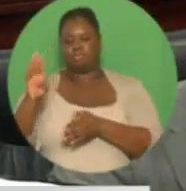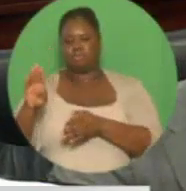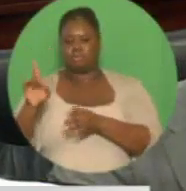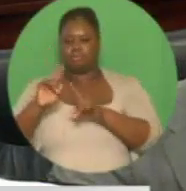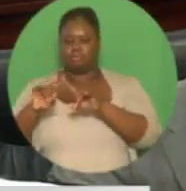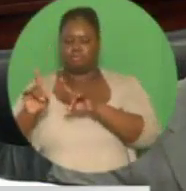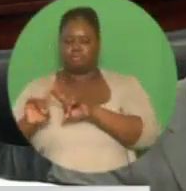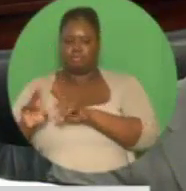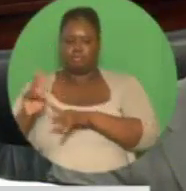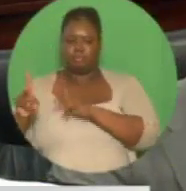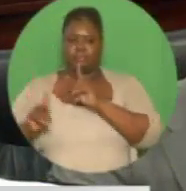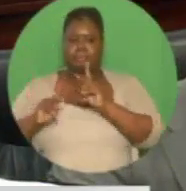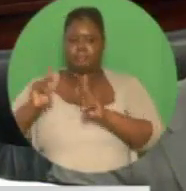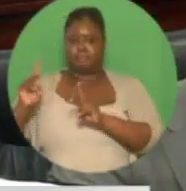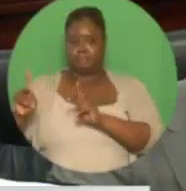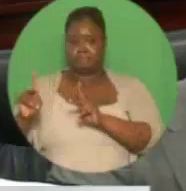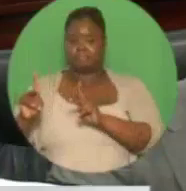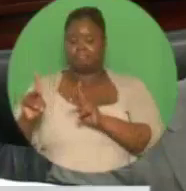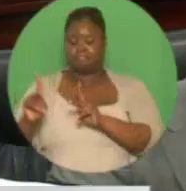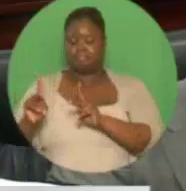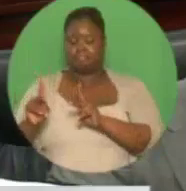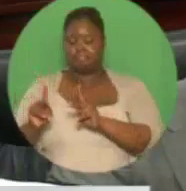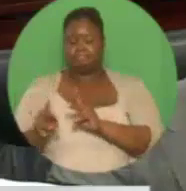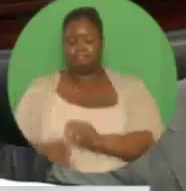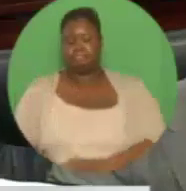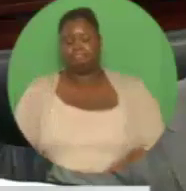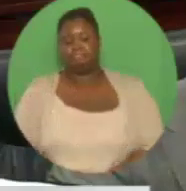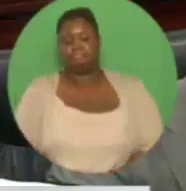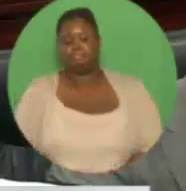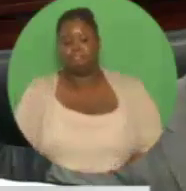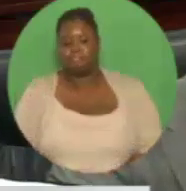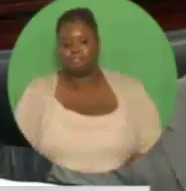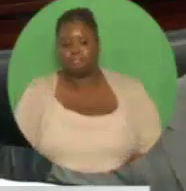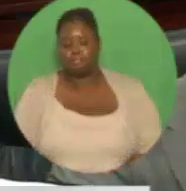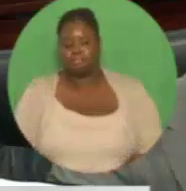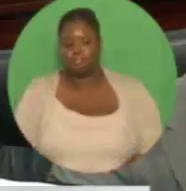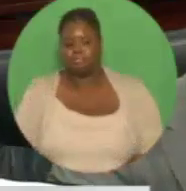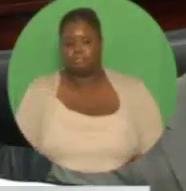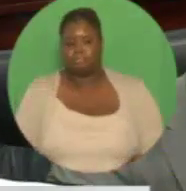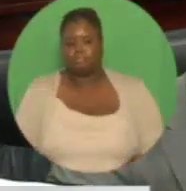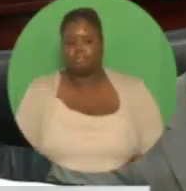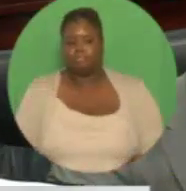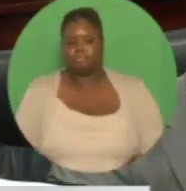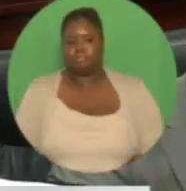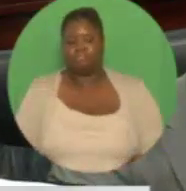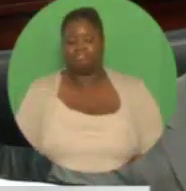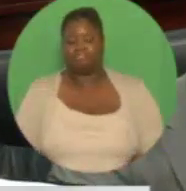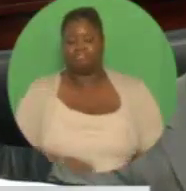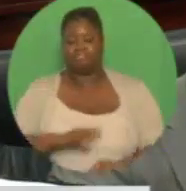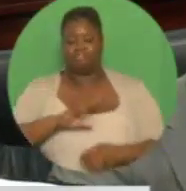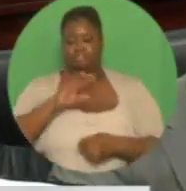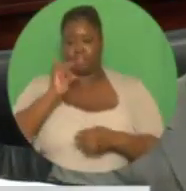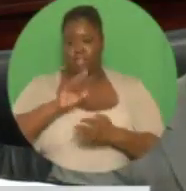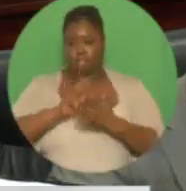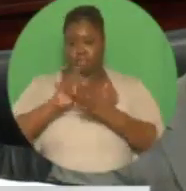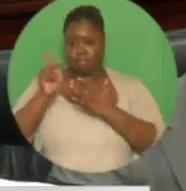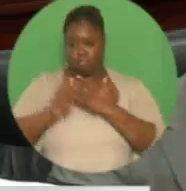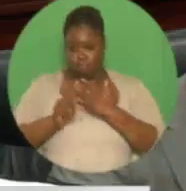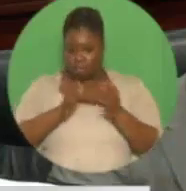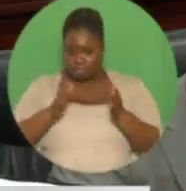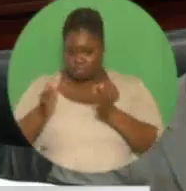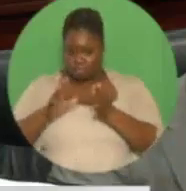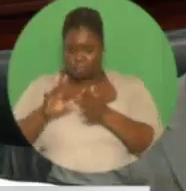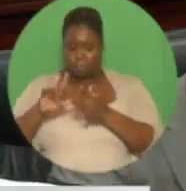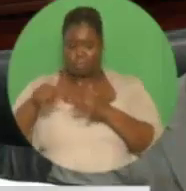60 to 80 factory shelves, and directly employ 4,000 to 5,000 persons, and in the process